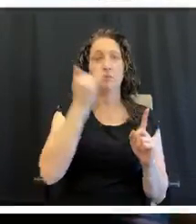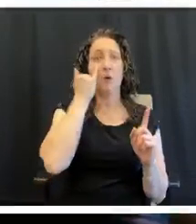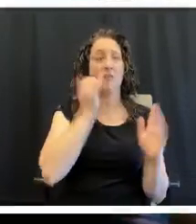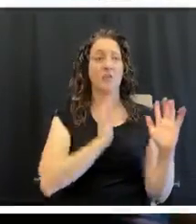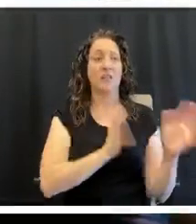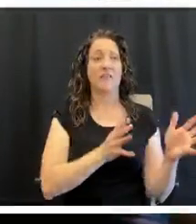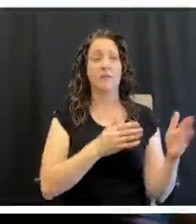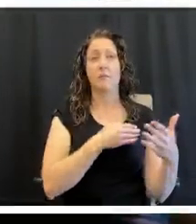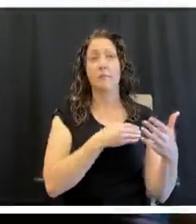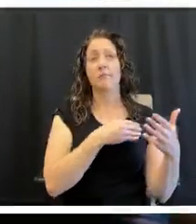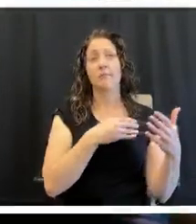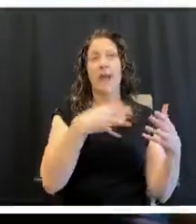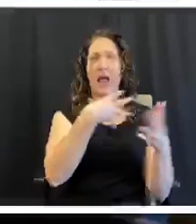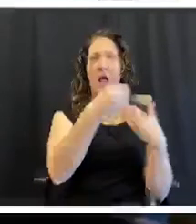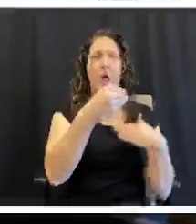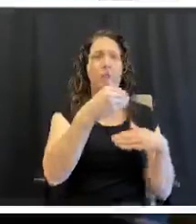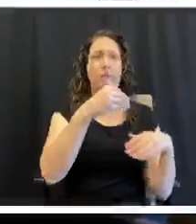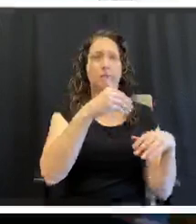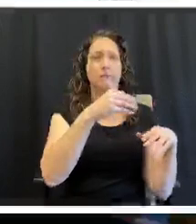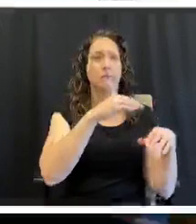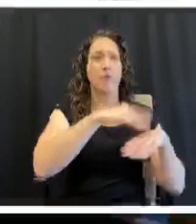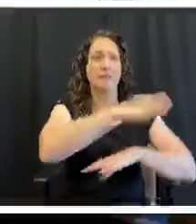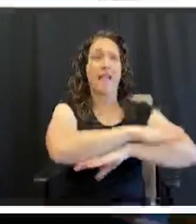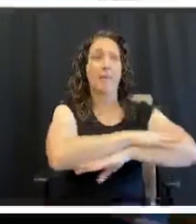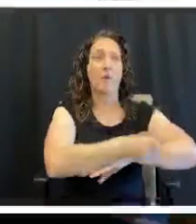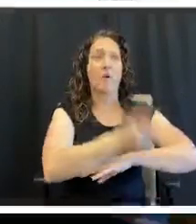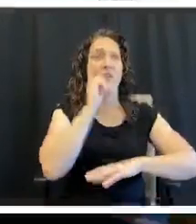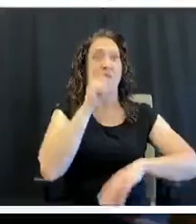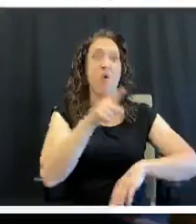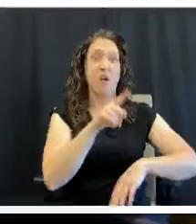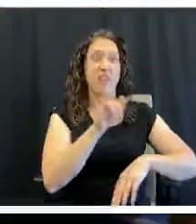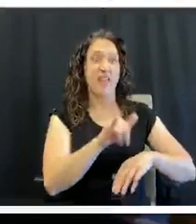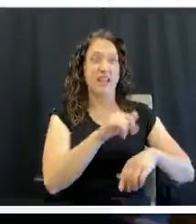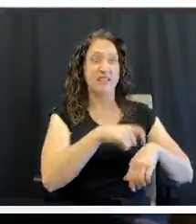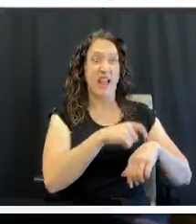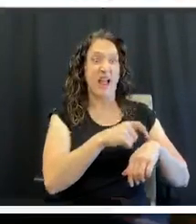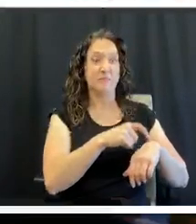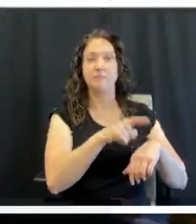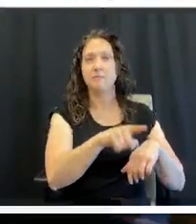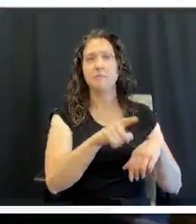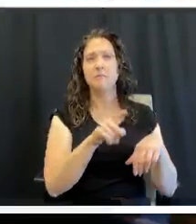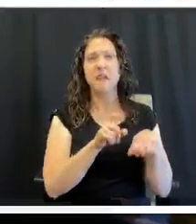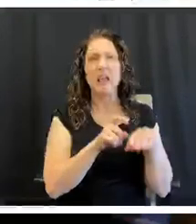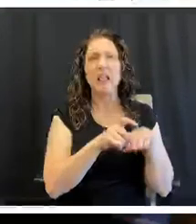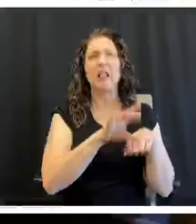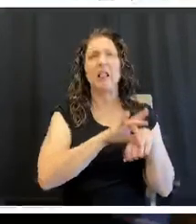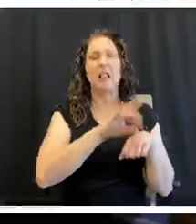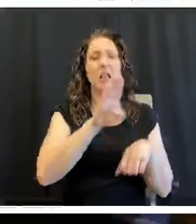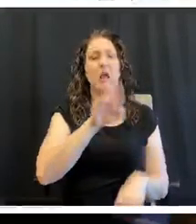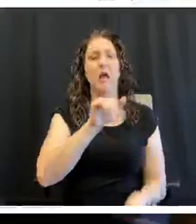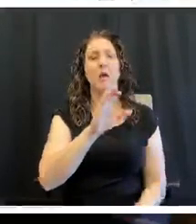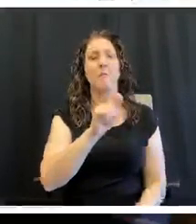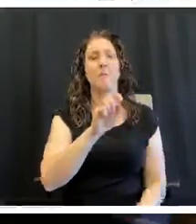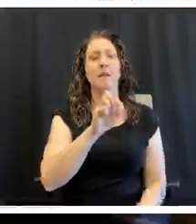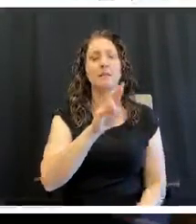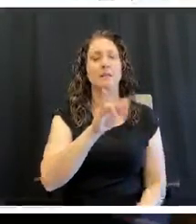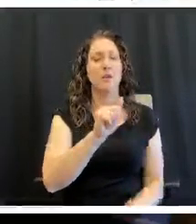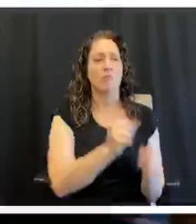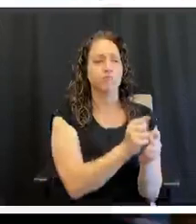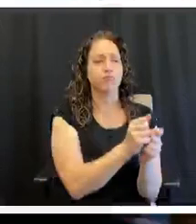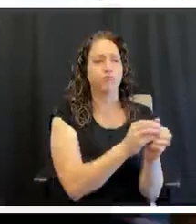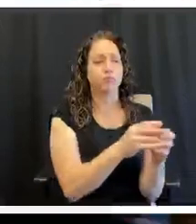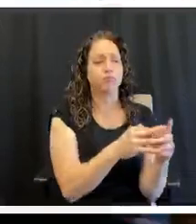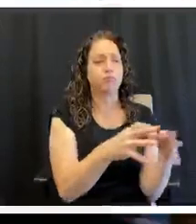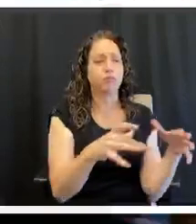is considered a danger zone. That's when the bacteria starts to multiply. And every, every few minutes it starts to